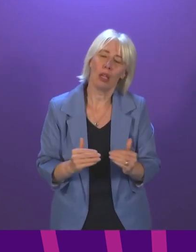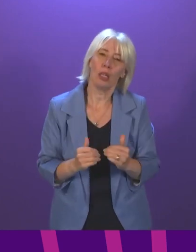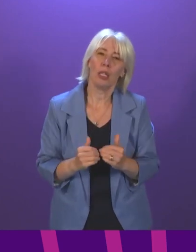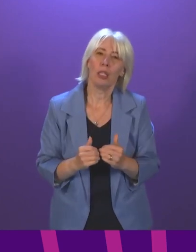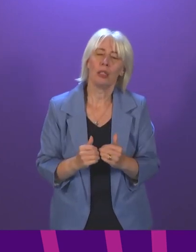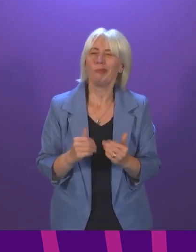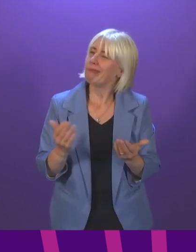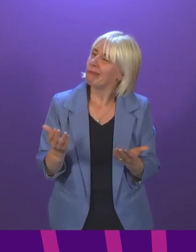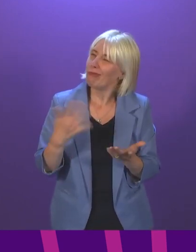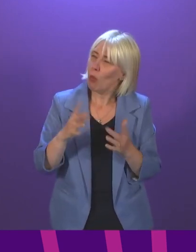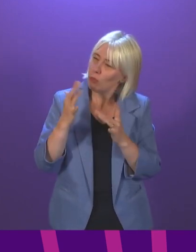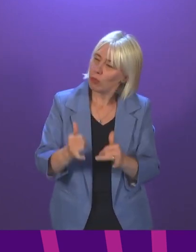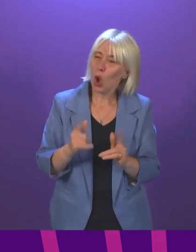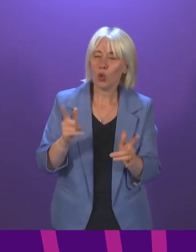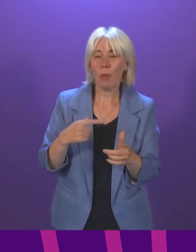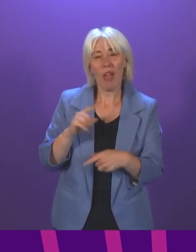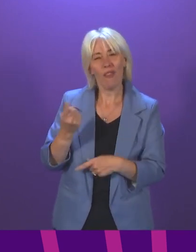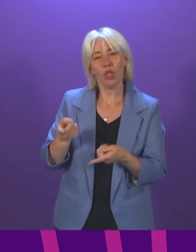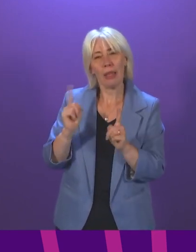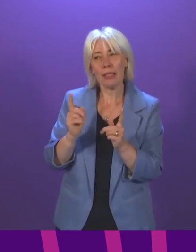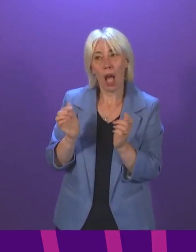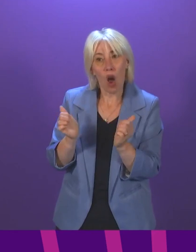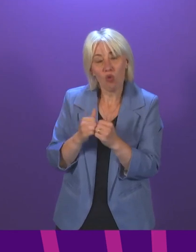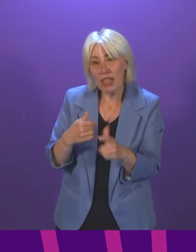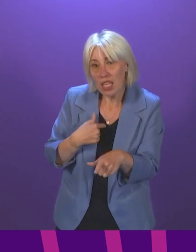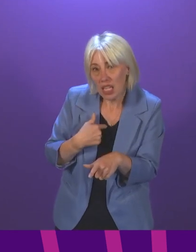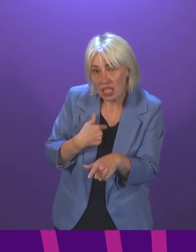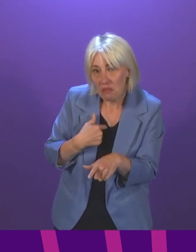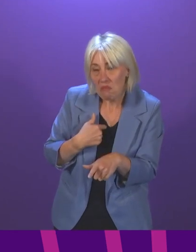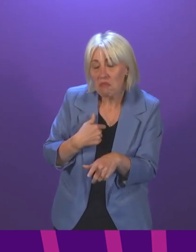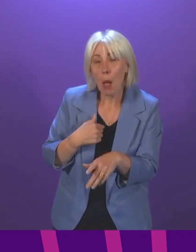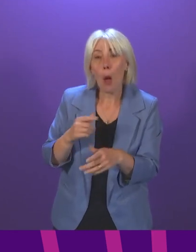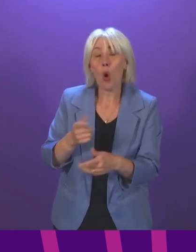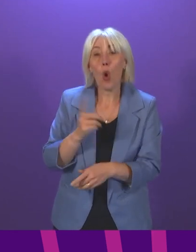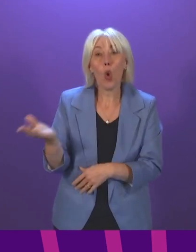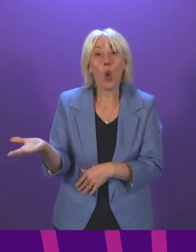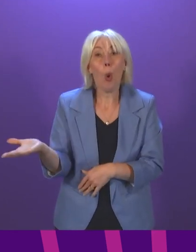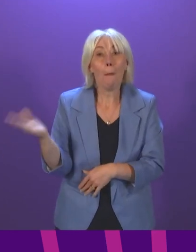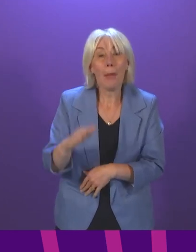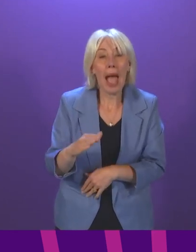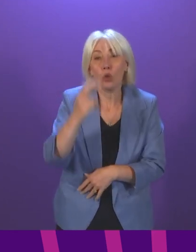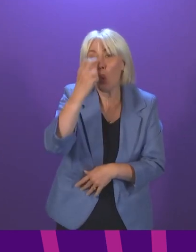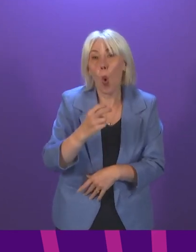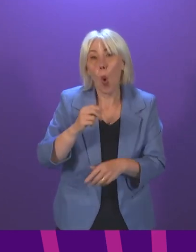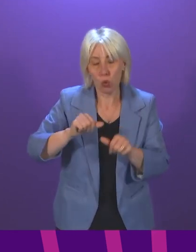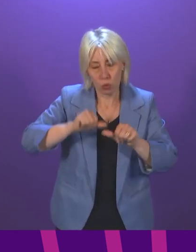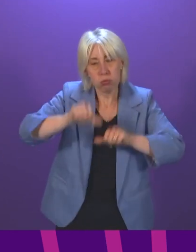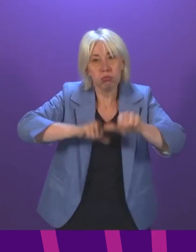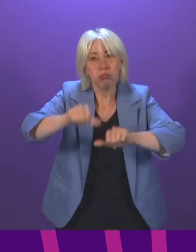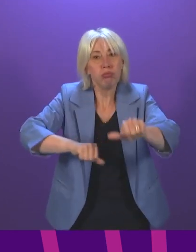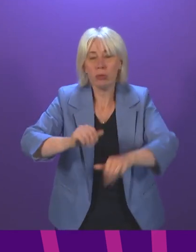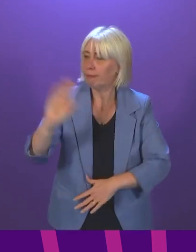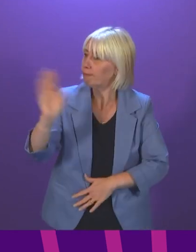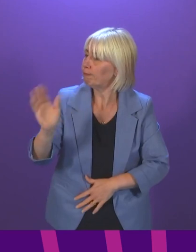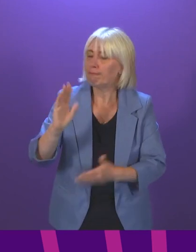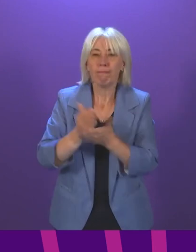Minister if she would join or agree with me that there must be no return to such a practice and that transparency